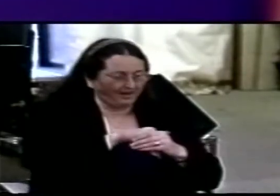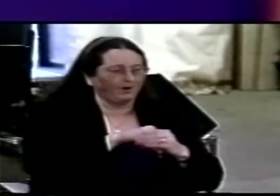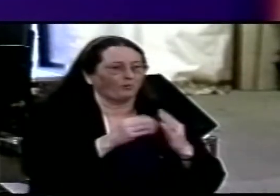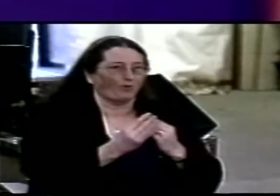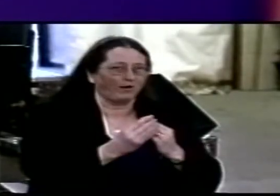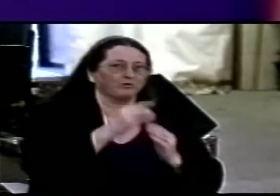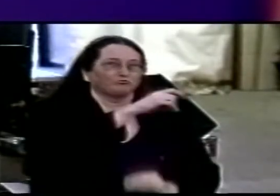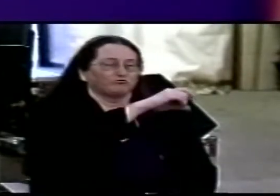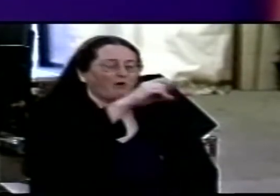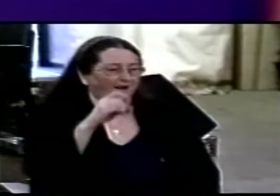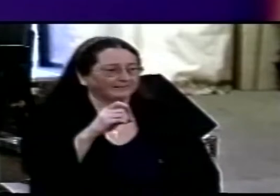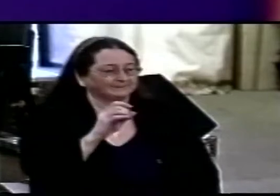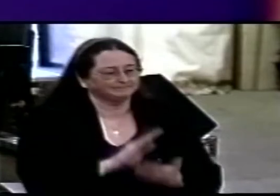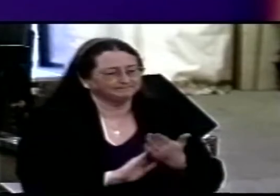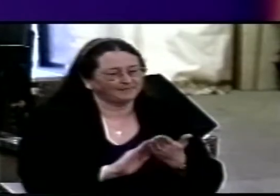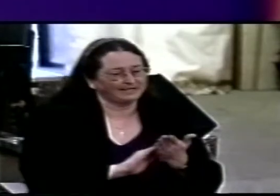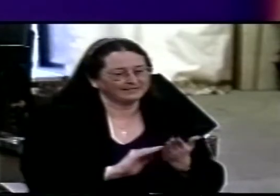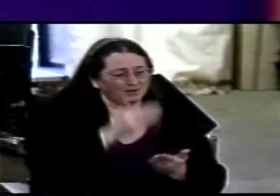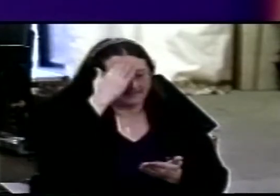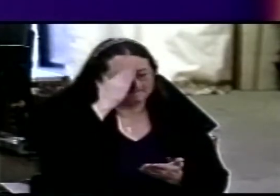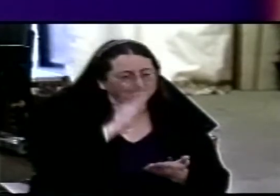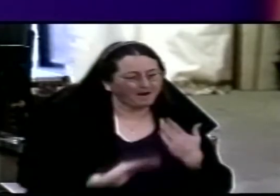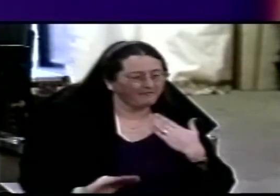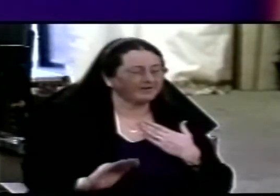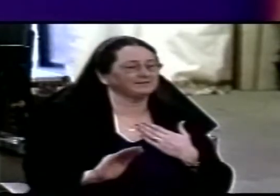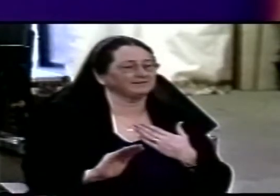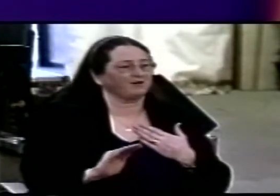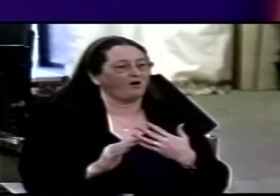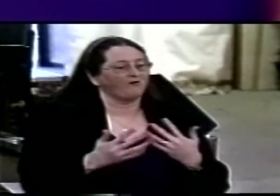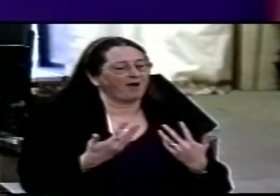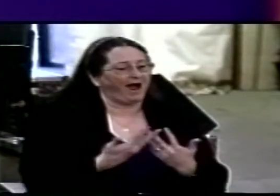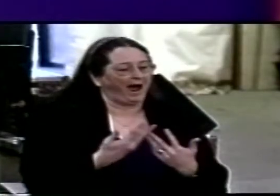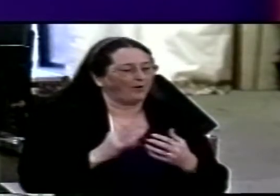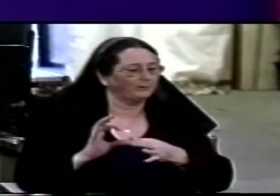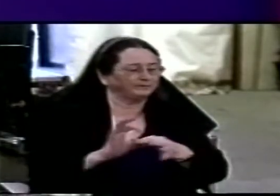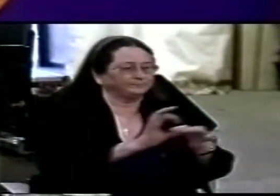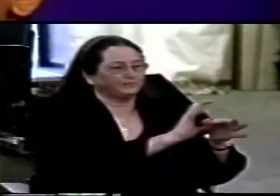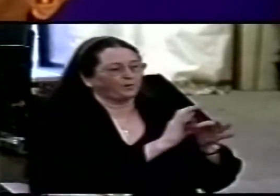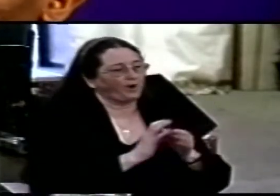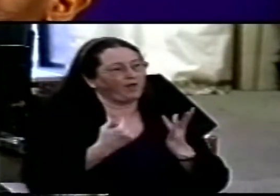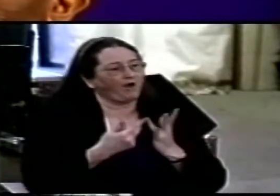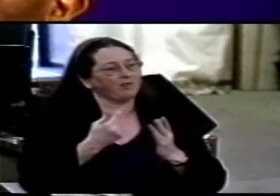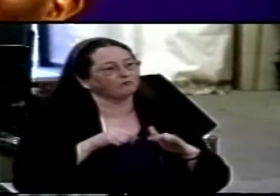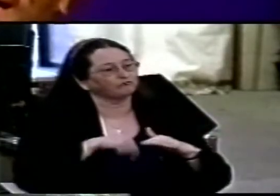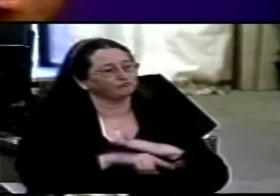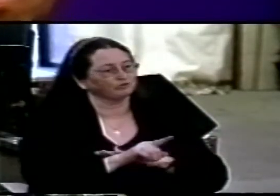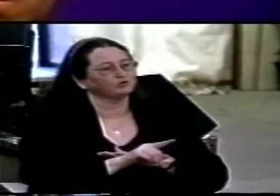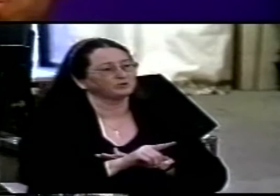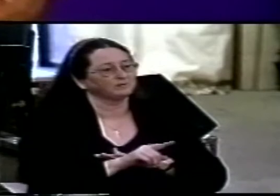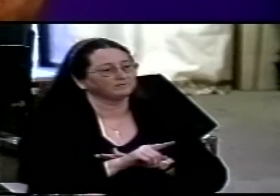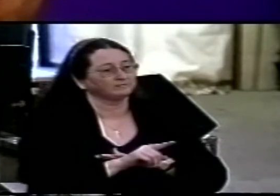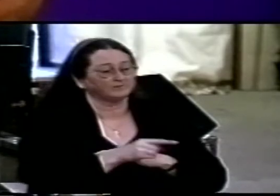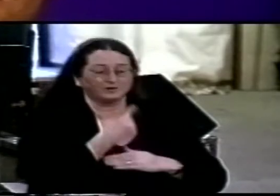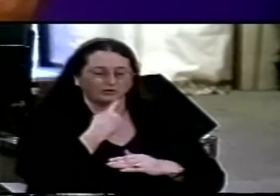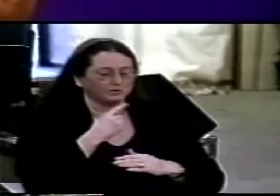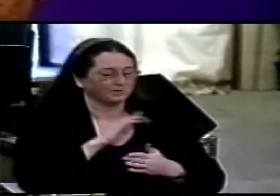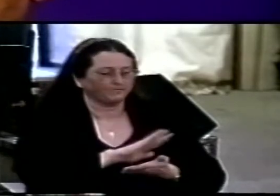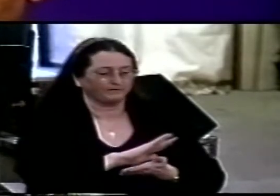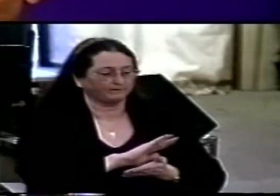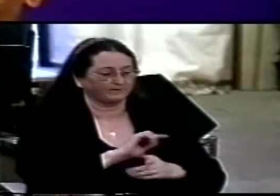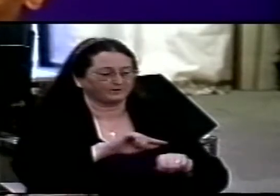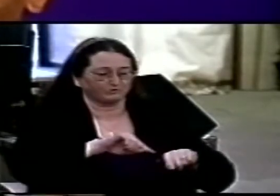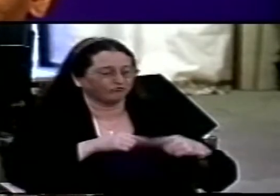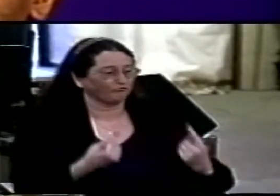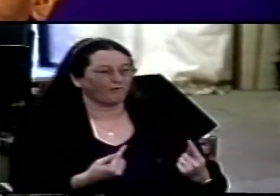experientialism a biblical expression of our togetherness in Jesus which does no violence to scripture or doctrine